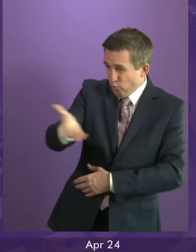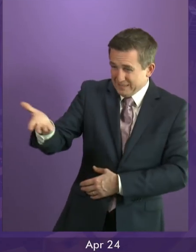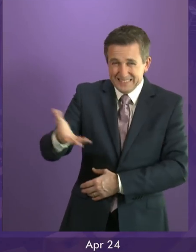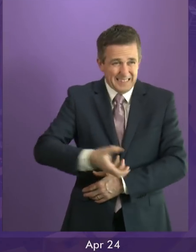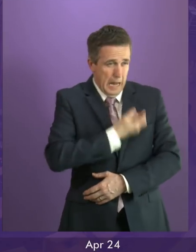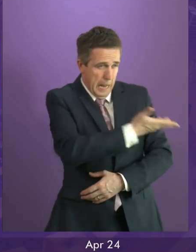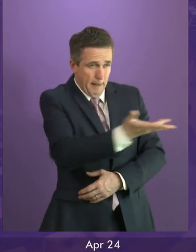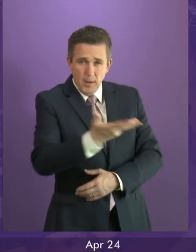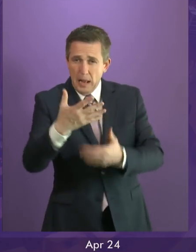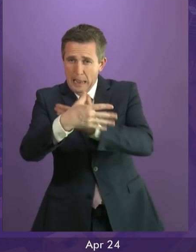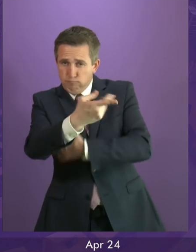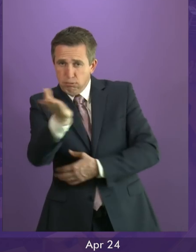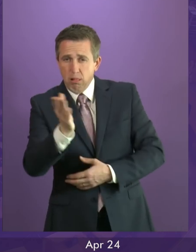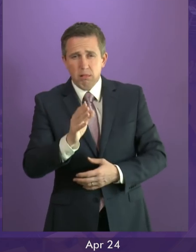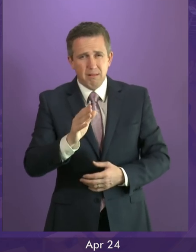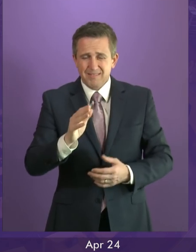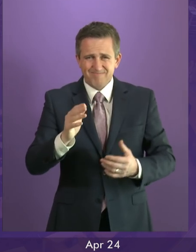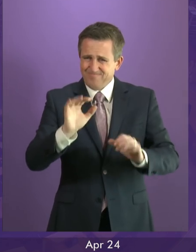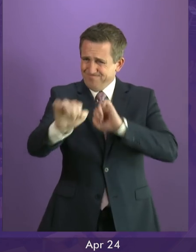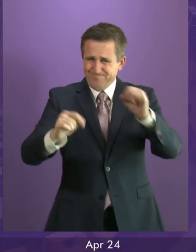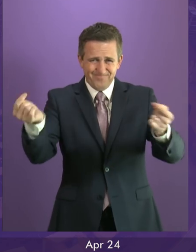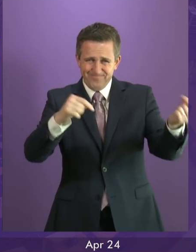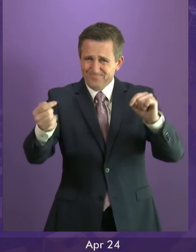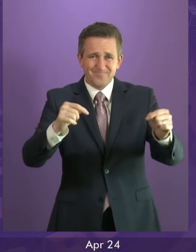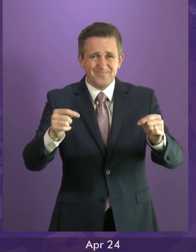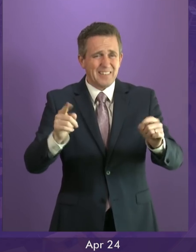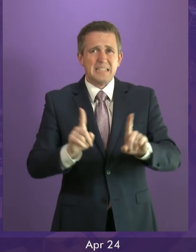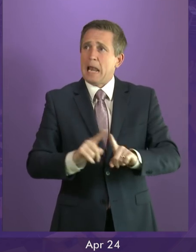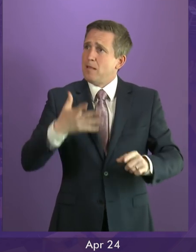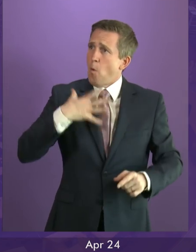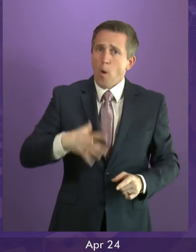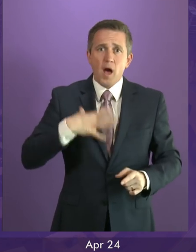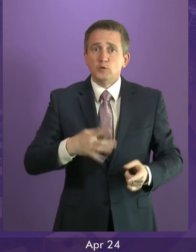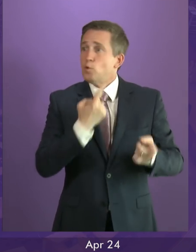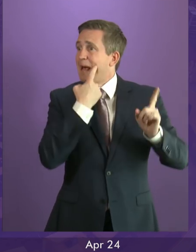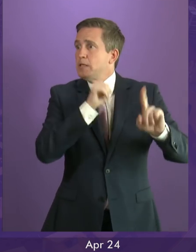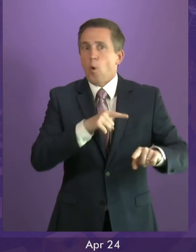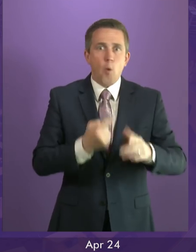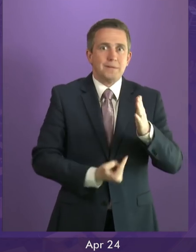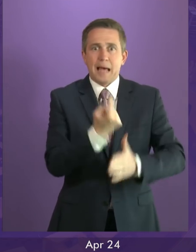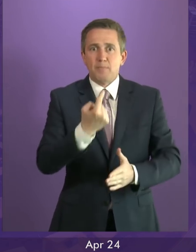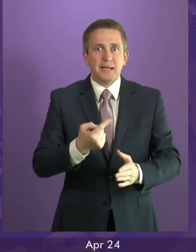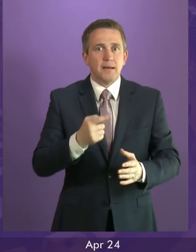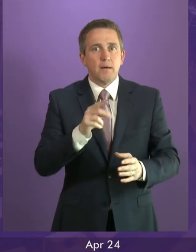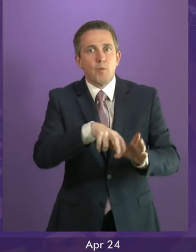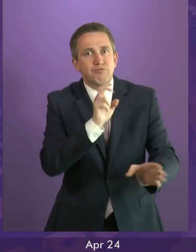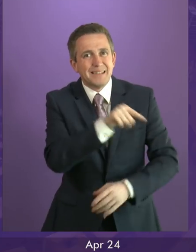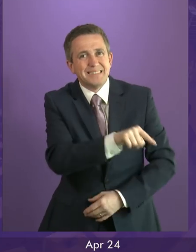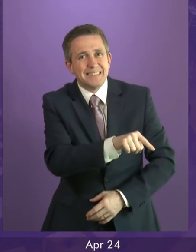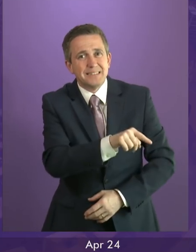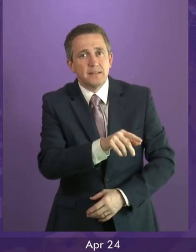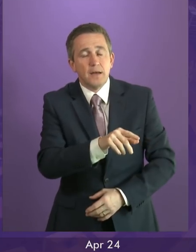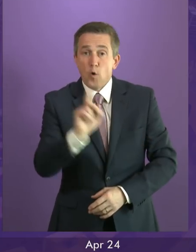and the Liberals, it's almost as if we should somehow be oblivious to the Brexit juggernaut that is coming towards us. If we sit